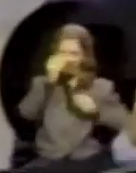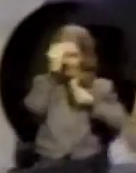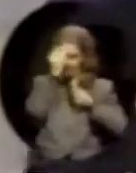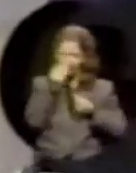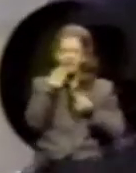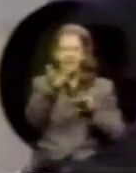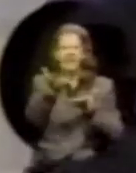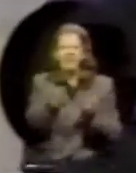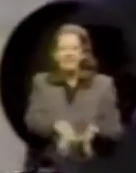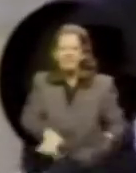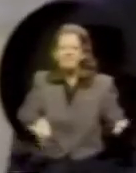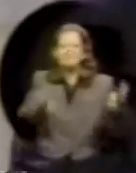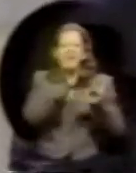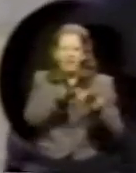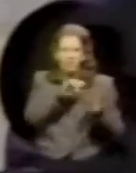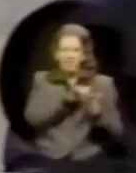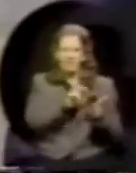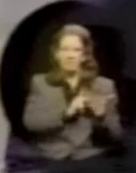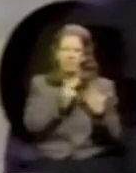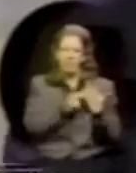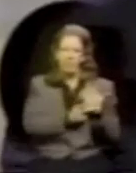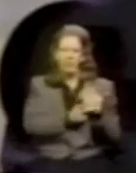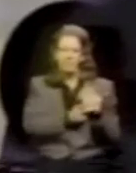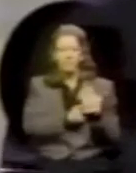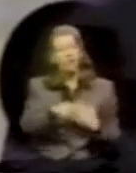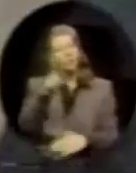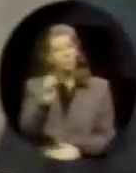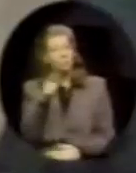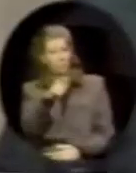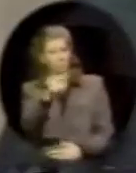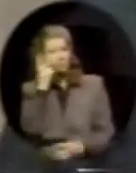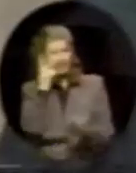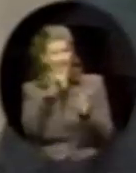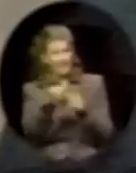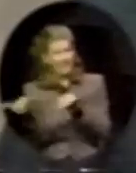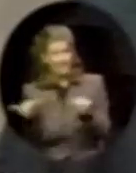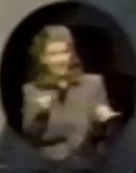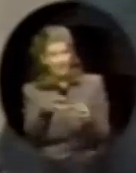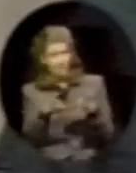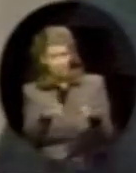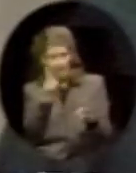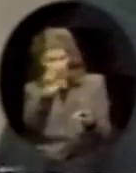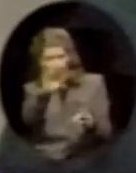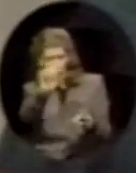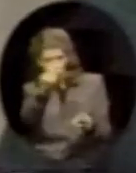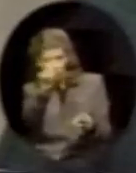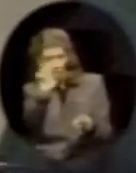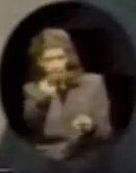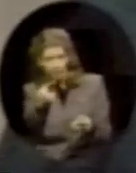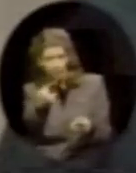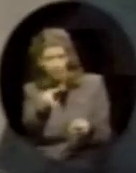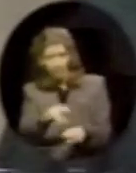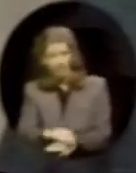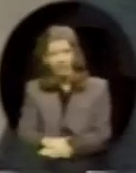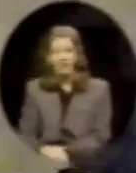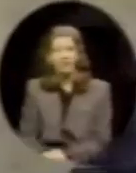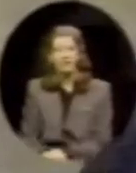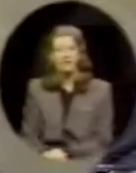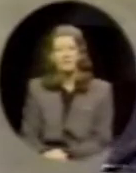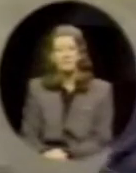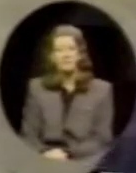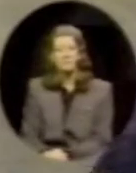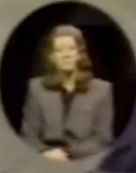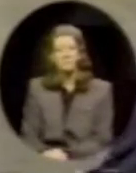the values of that program. Do you see that the same way, Dr. Jordan? Oh, yes,